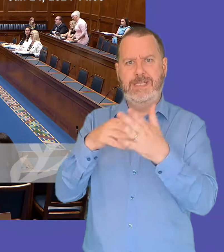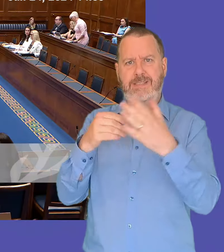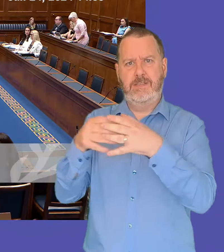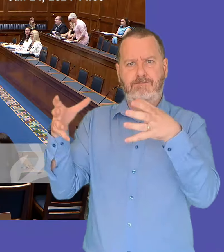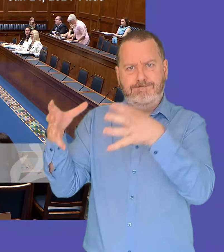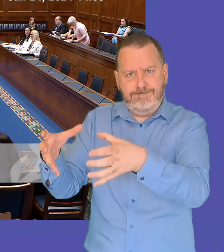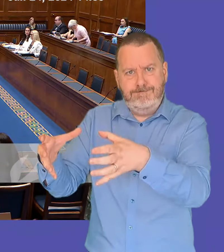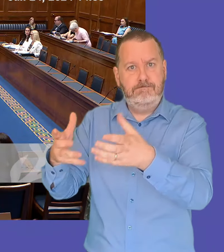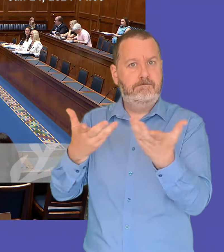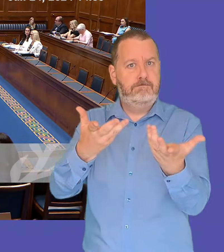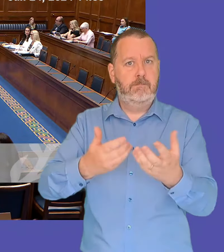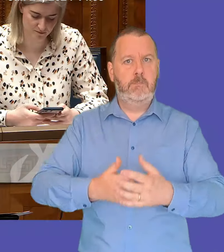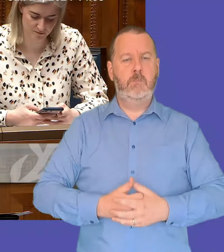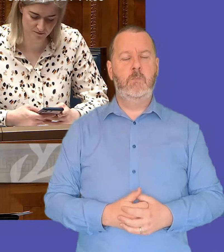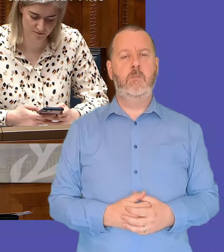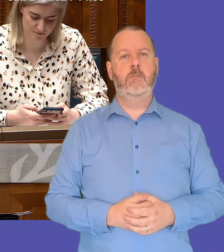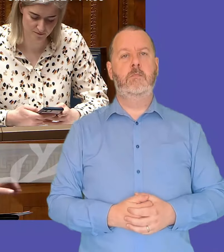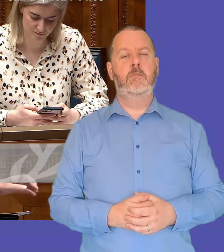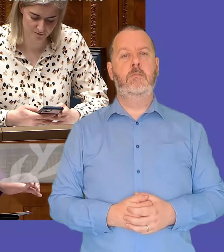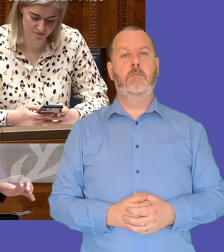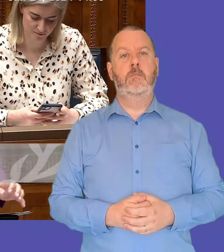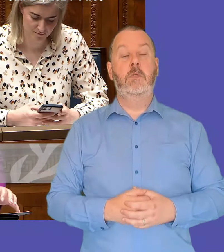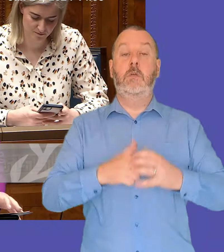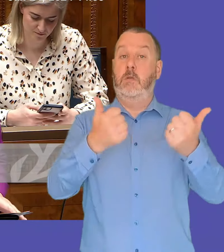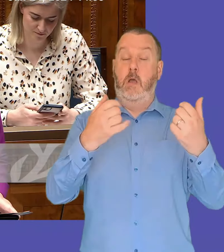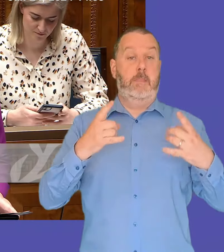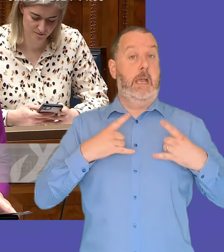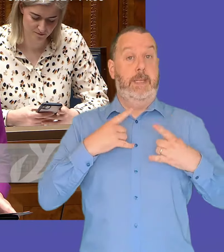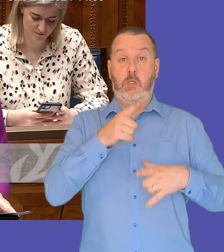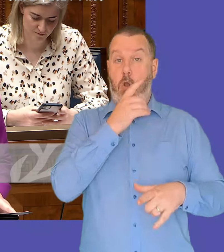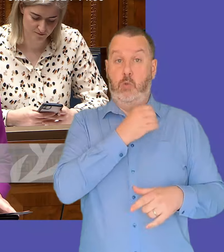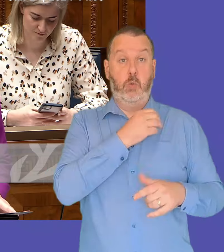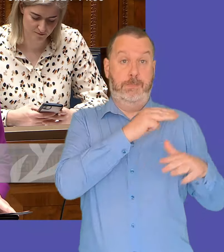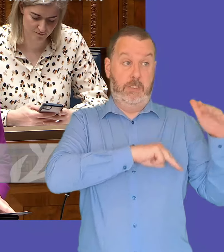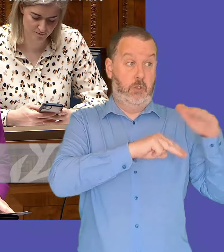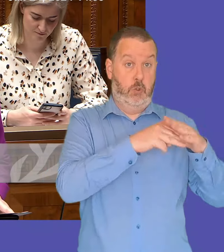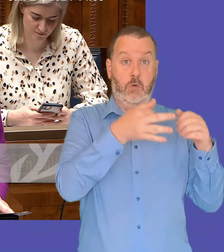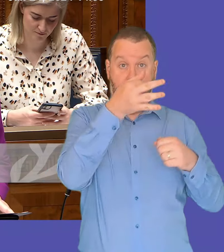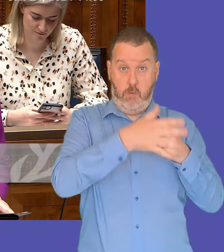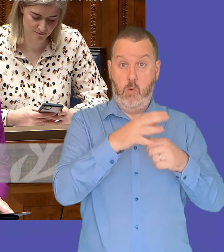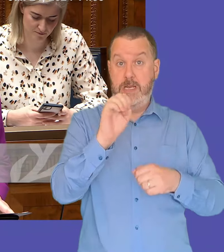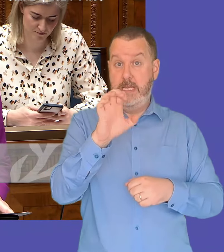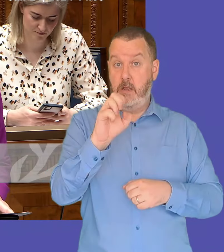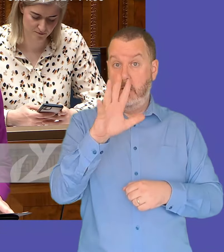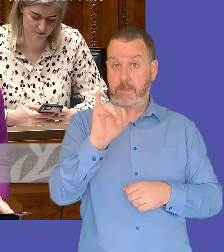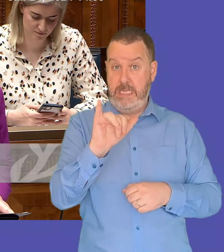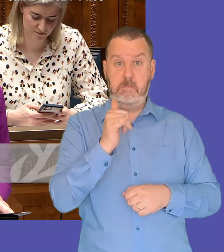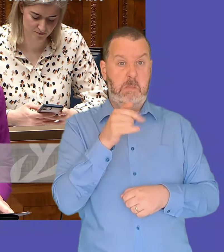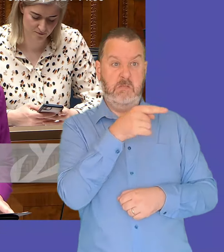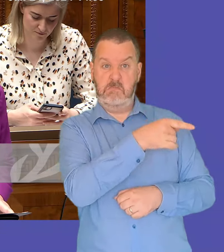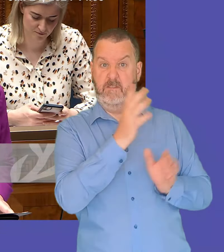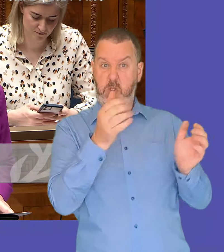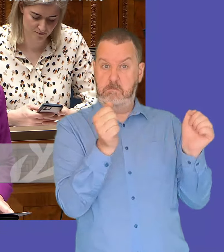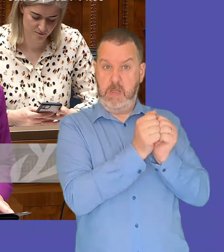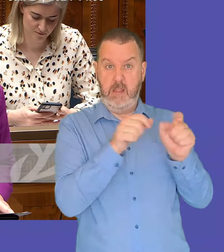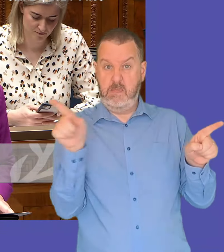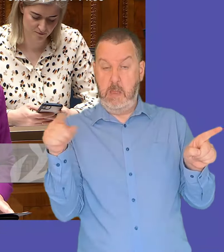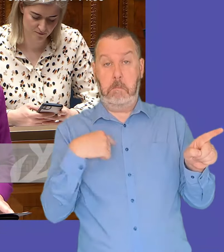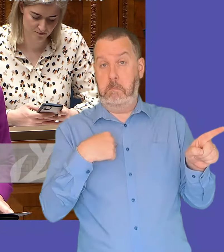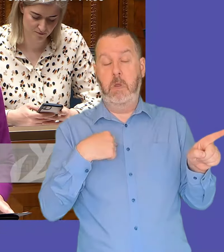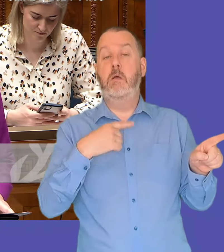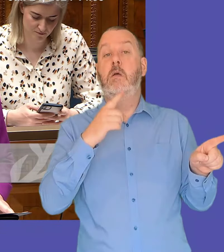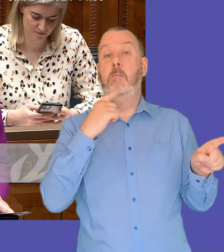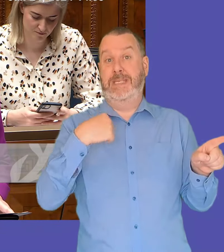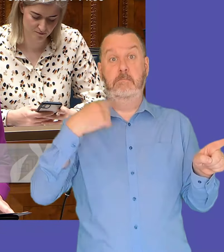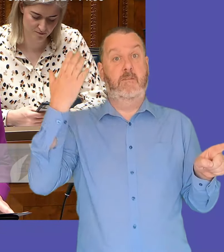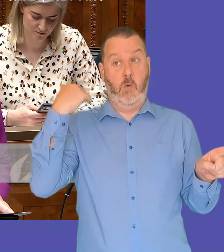first minister yes i'm very happy to talk to our economy minister around any engagement that he perhaps already has had um i myself have engaged